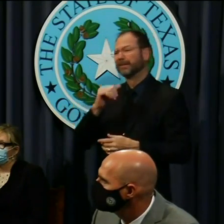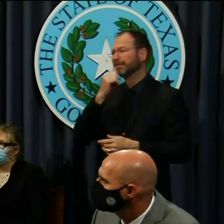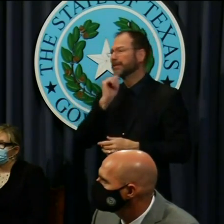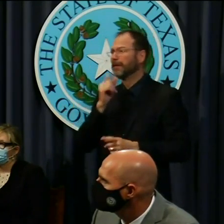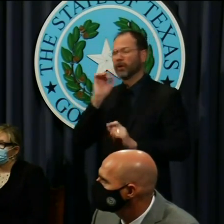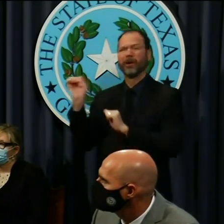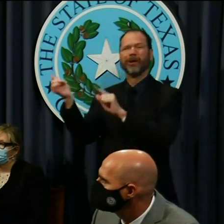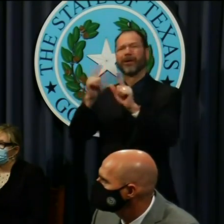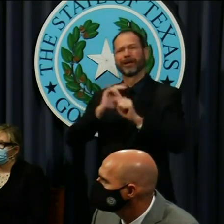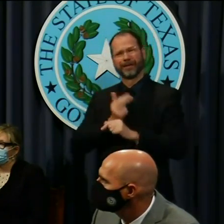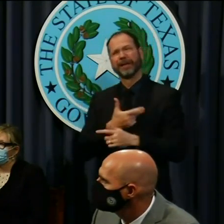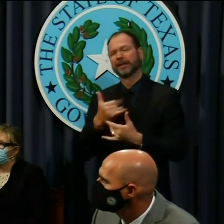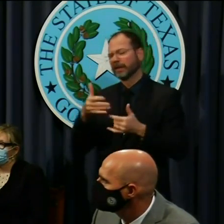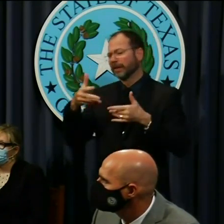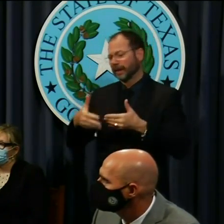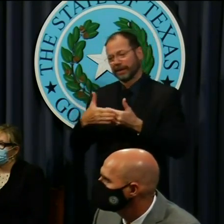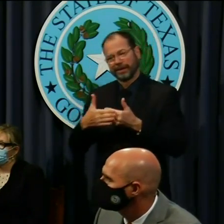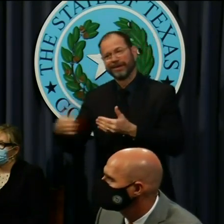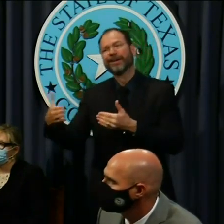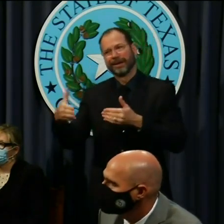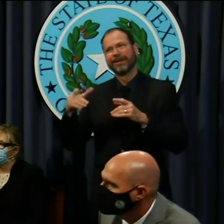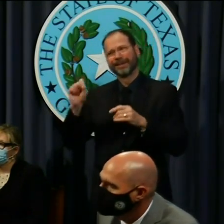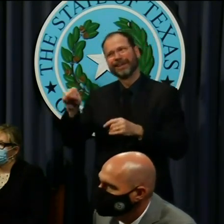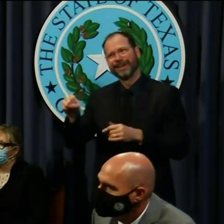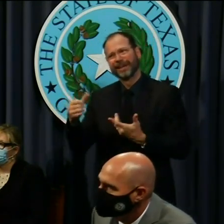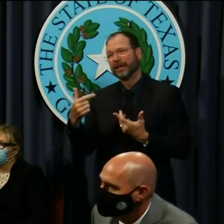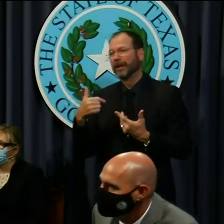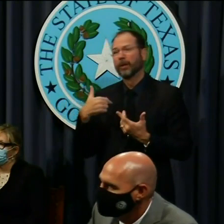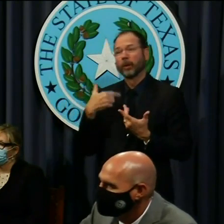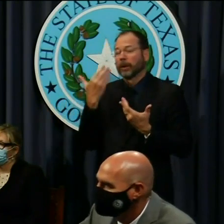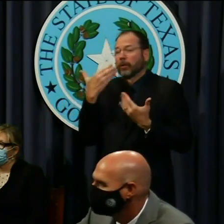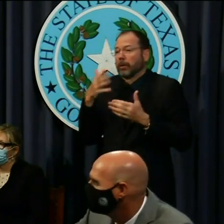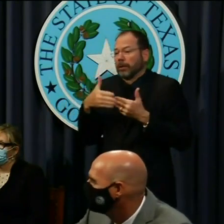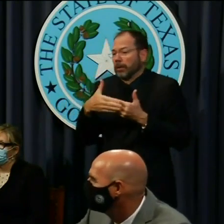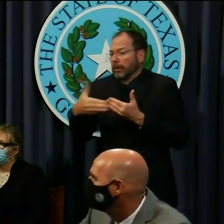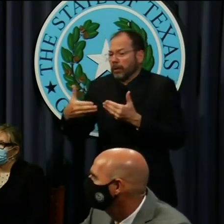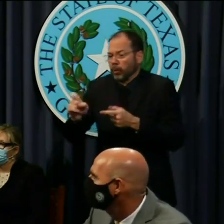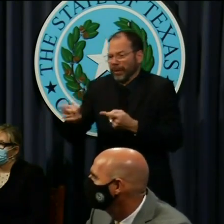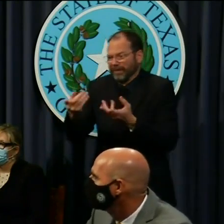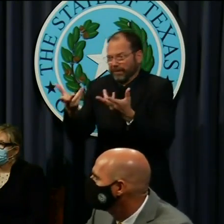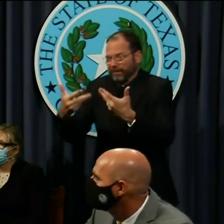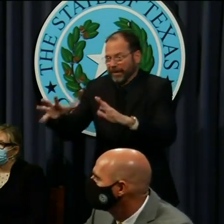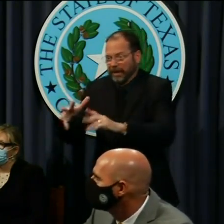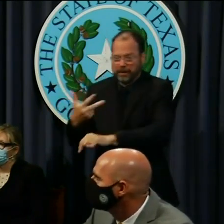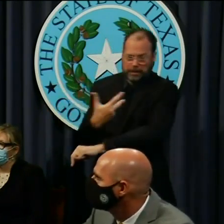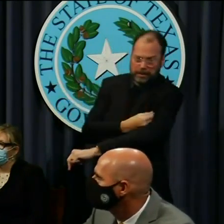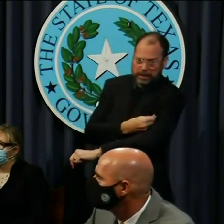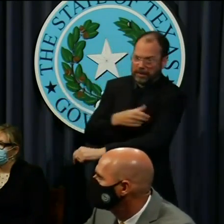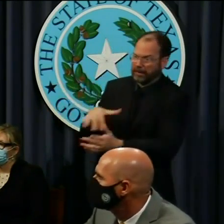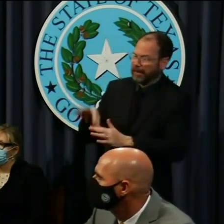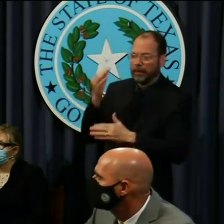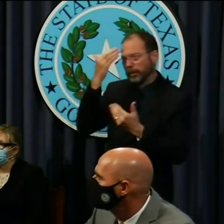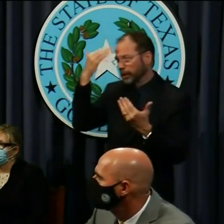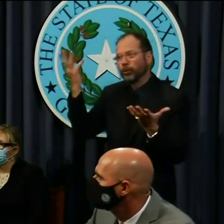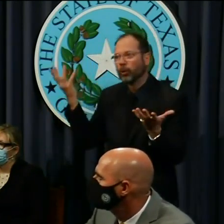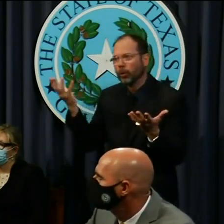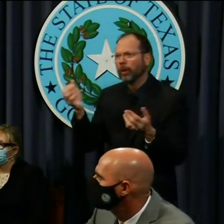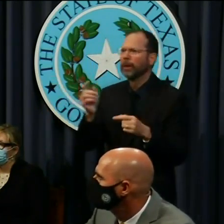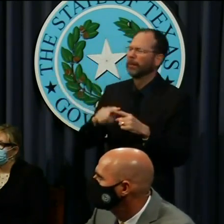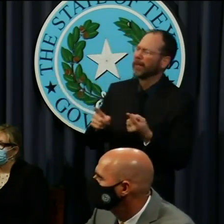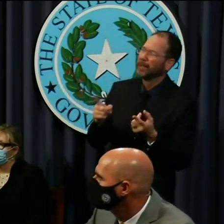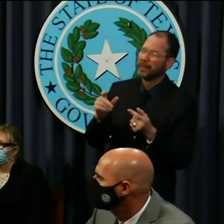and we still have a ways to go and we don't know where that end is when the vaccine comes. But it's remarkable